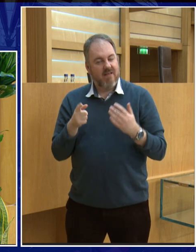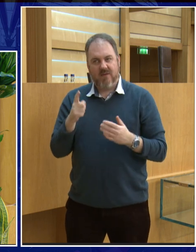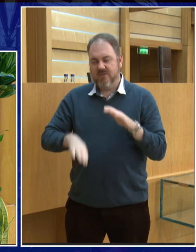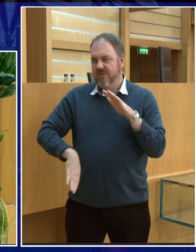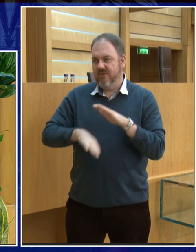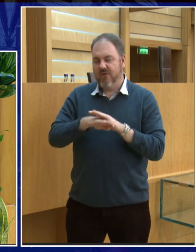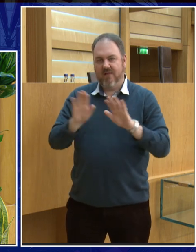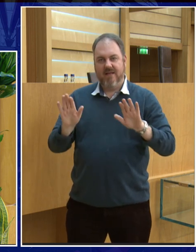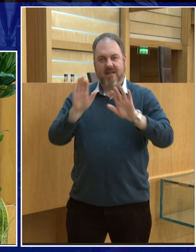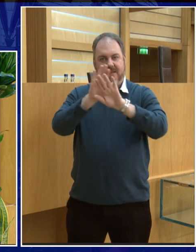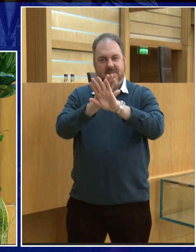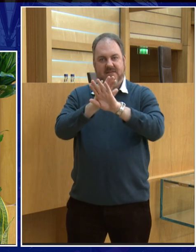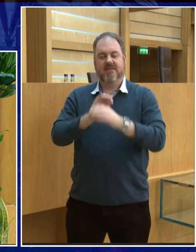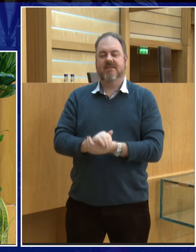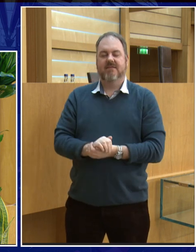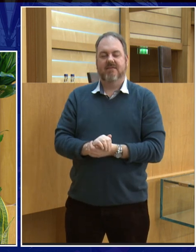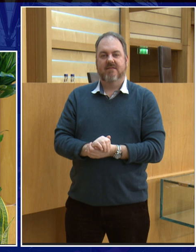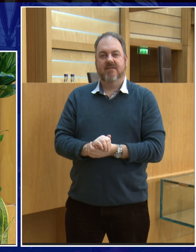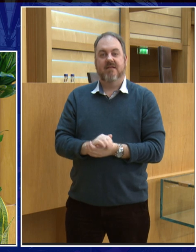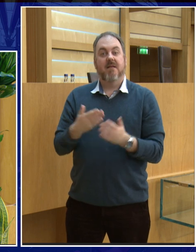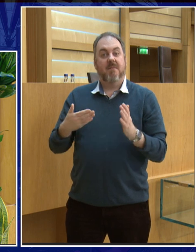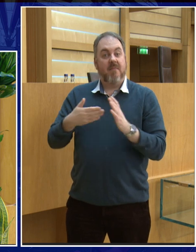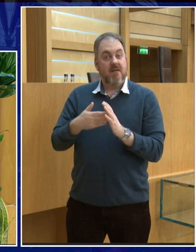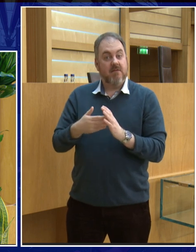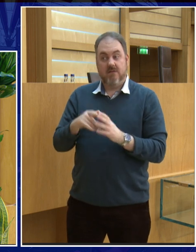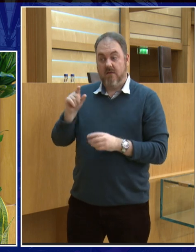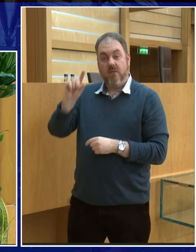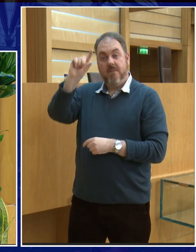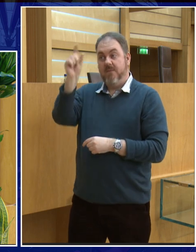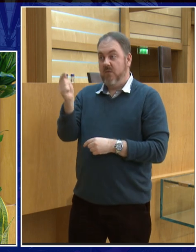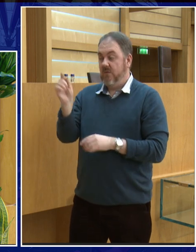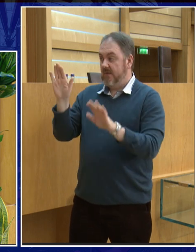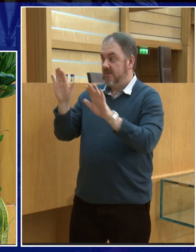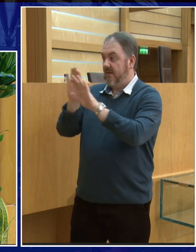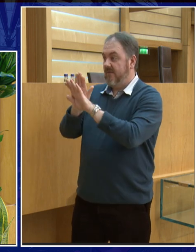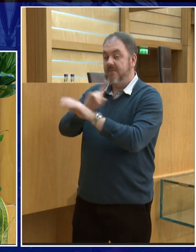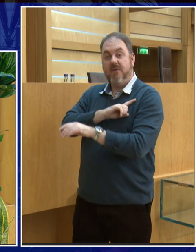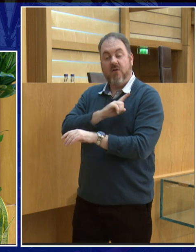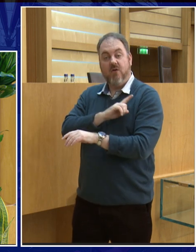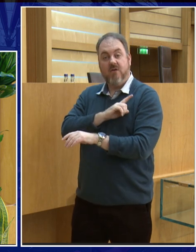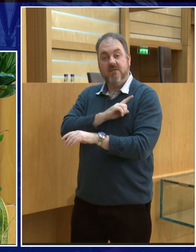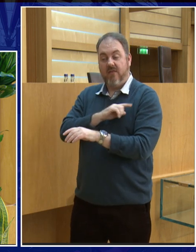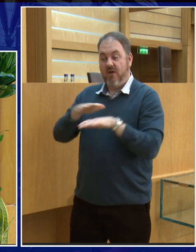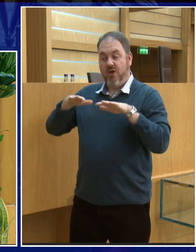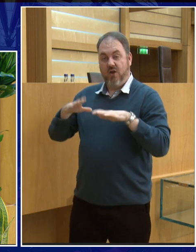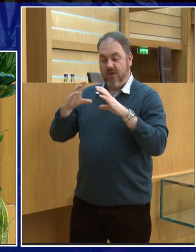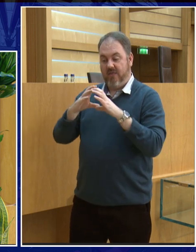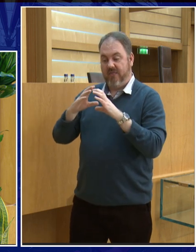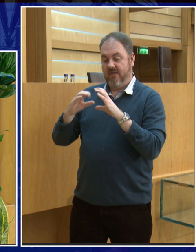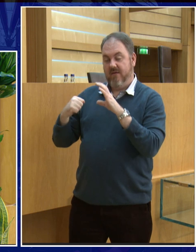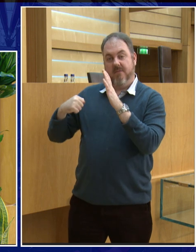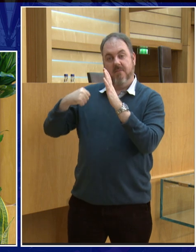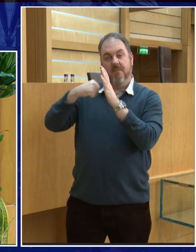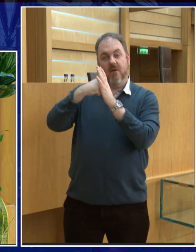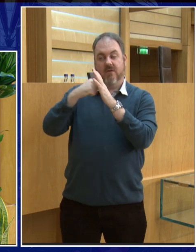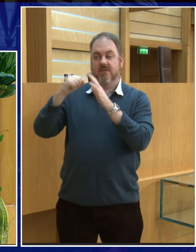And you also, so that's eclipses of the Sun, a solar eclipse, but you also get eclipses of the Moon, where the Earth gets between the Sun and the Moon, and the Moon disappears